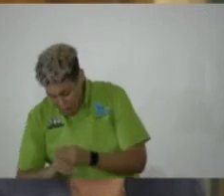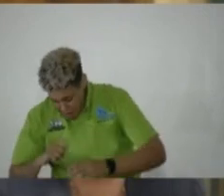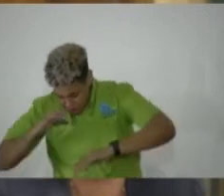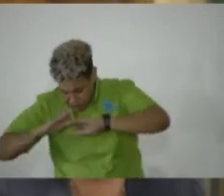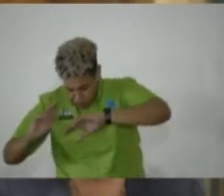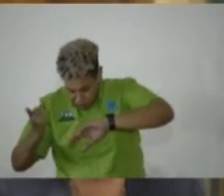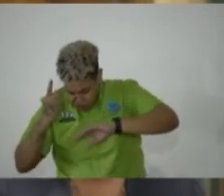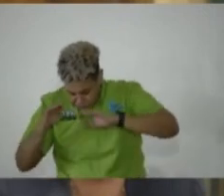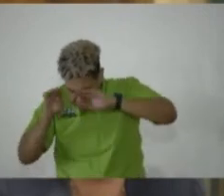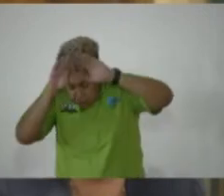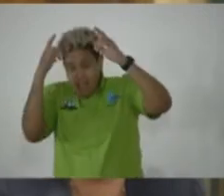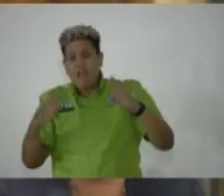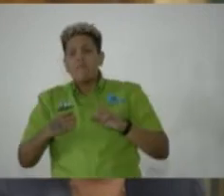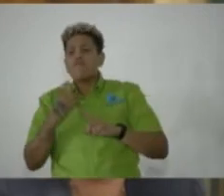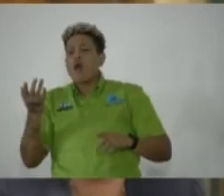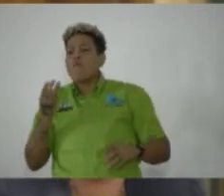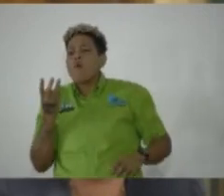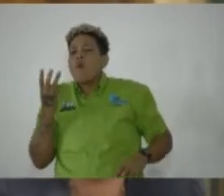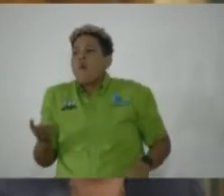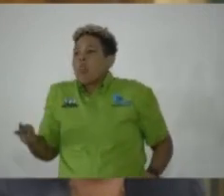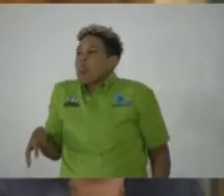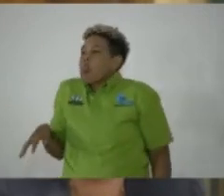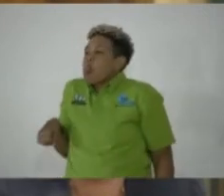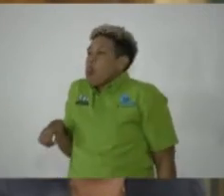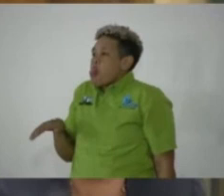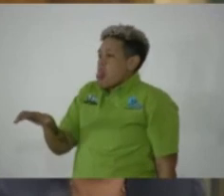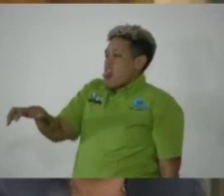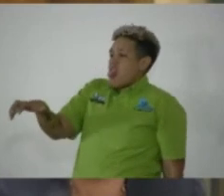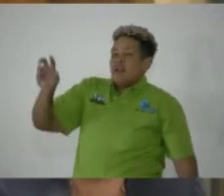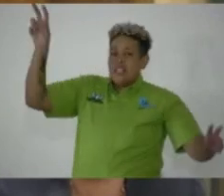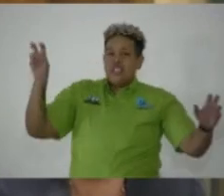political stage from weaponizing the issue of race.